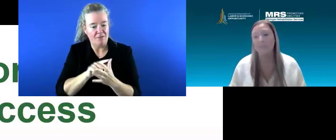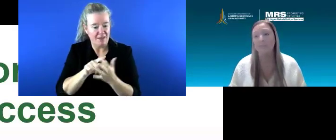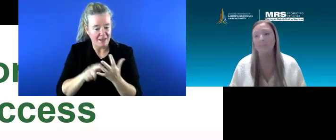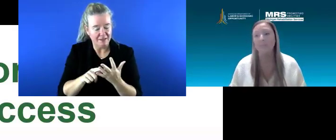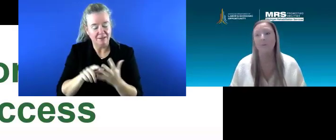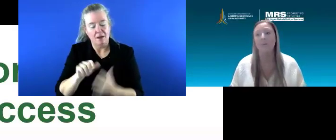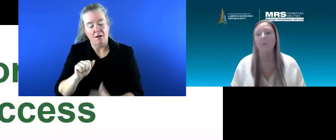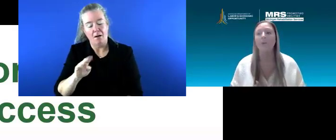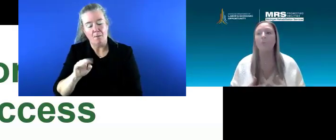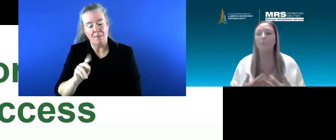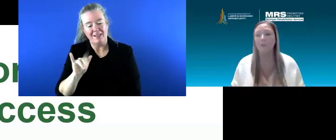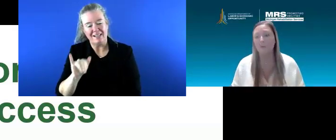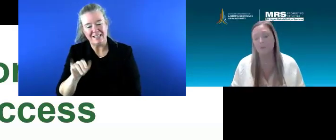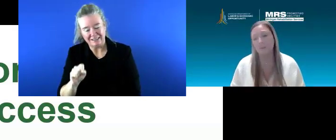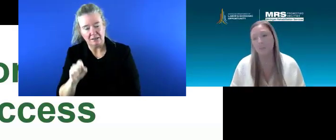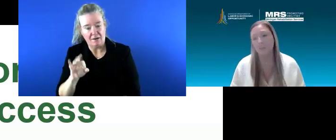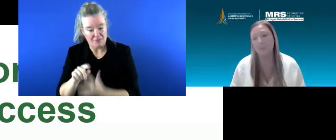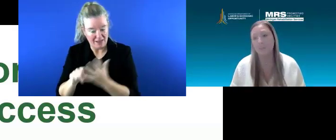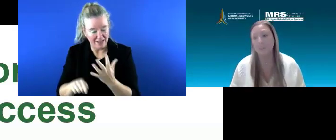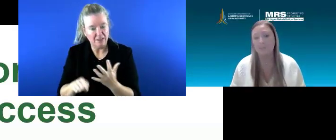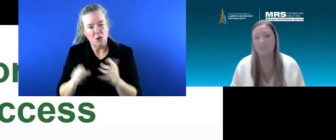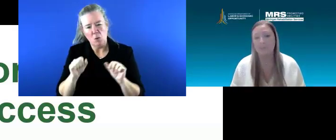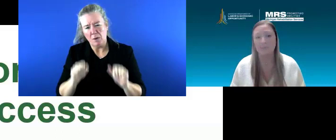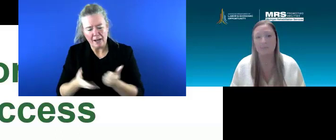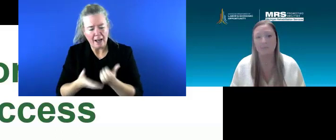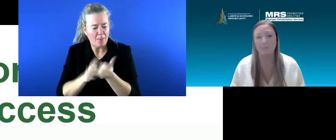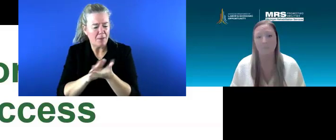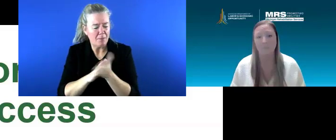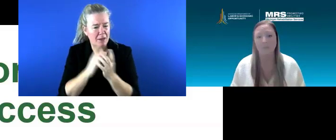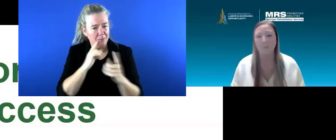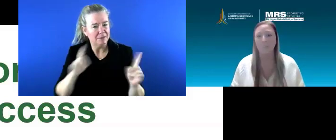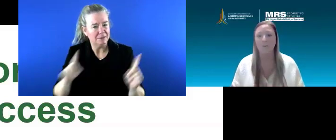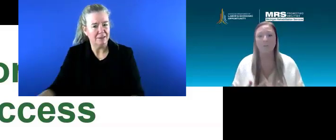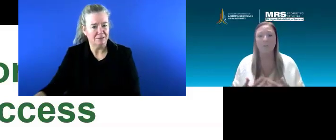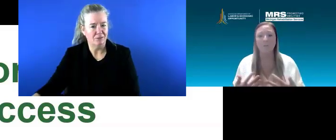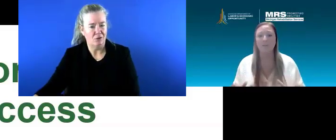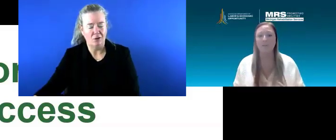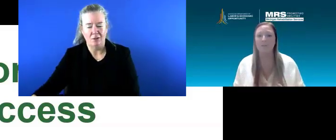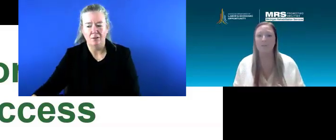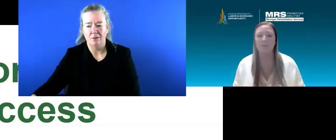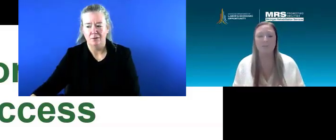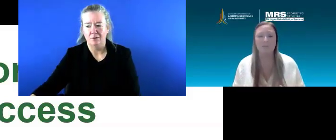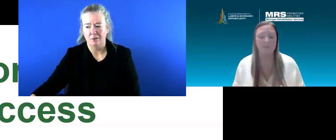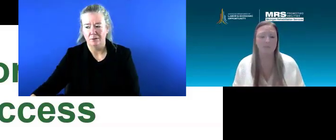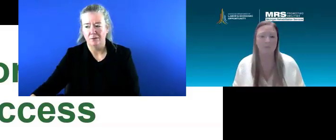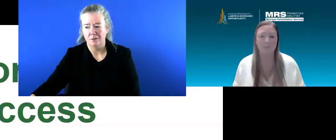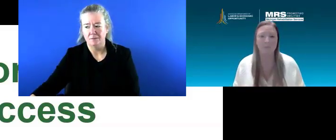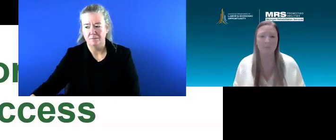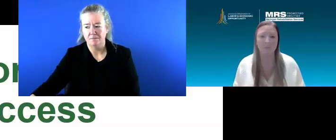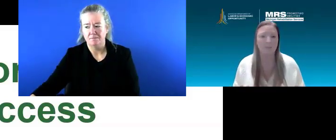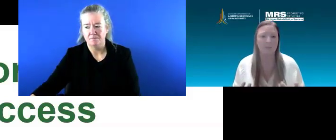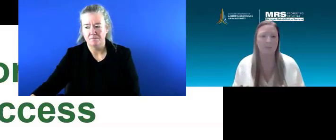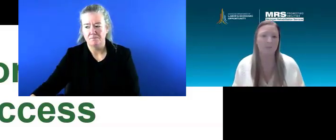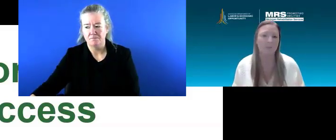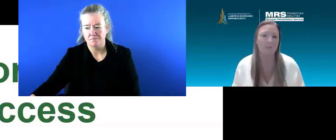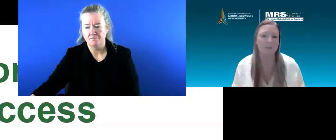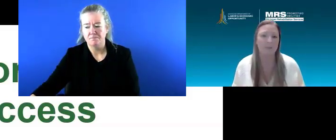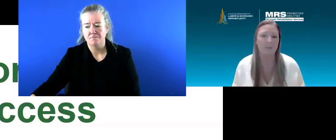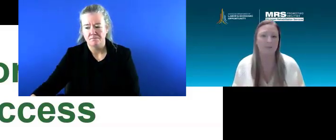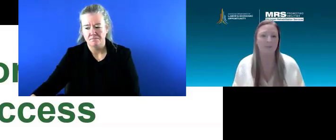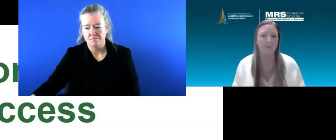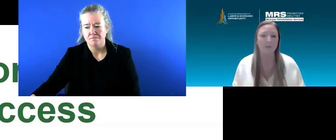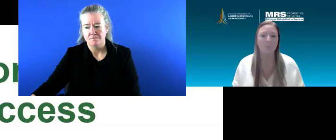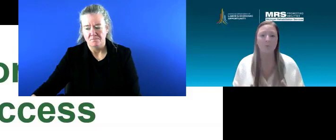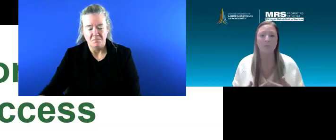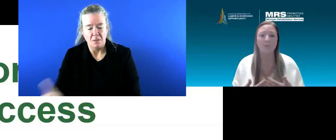to be successful, we all can help them be successful. We also are leveraging those additional services that that student